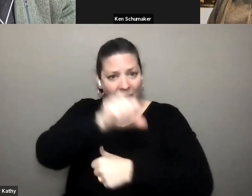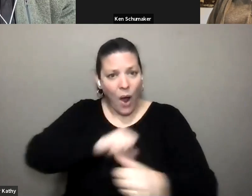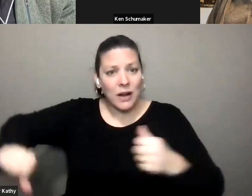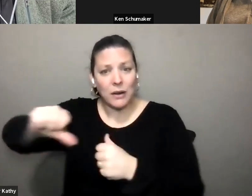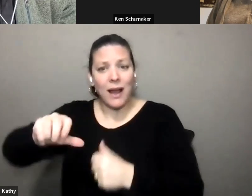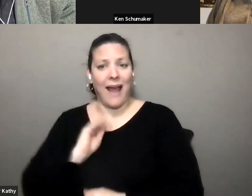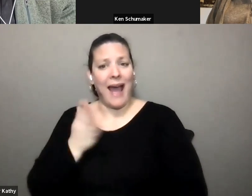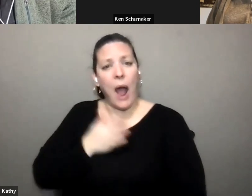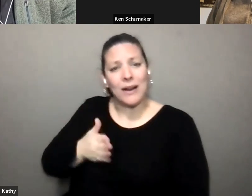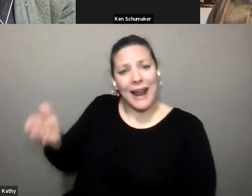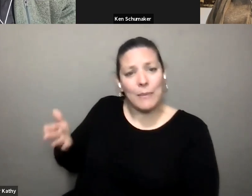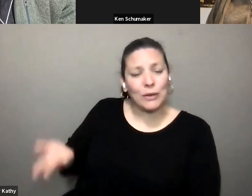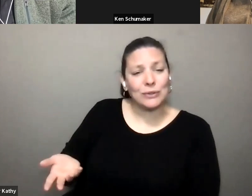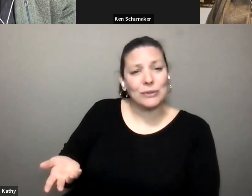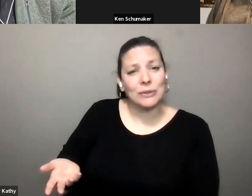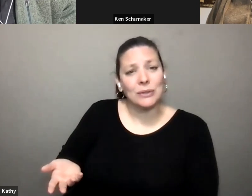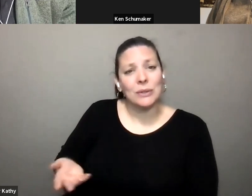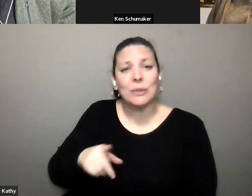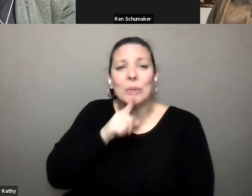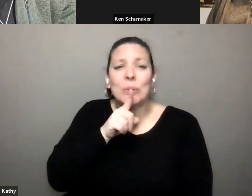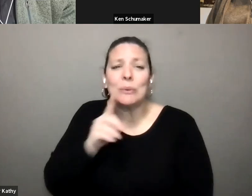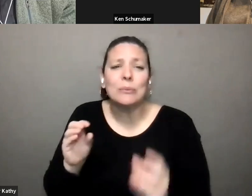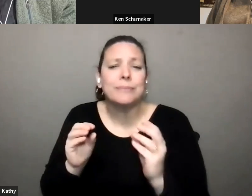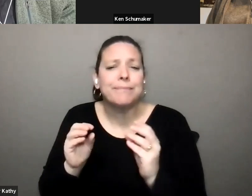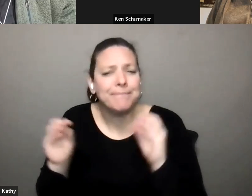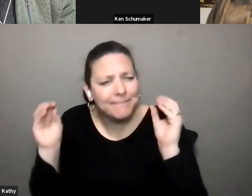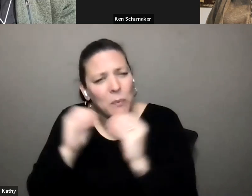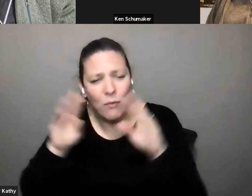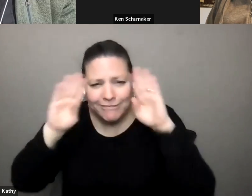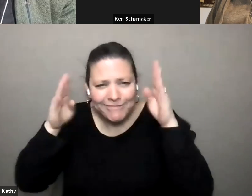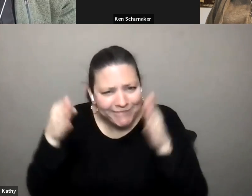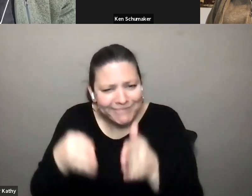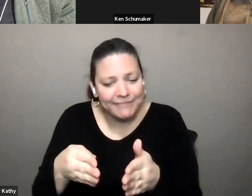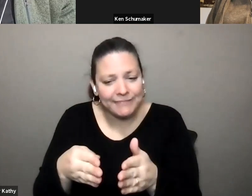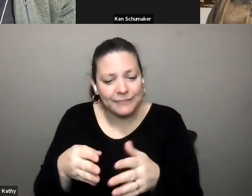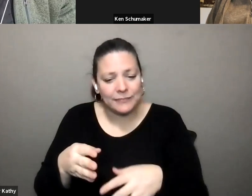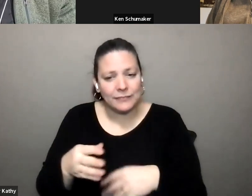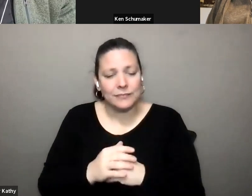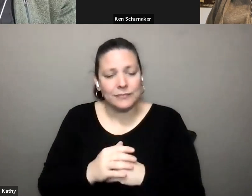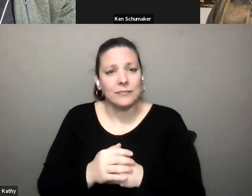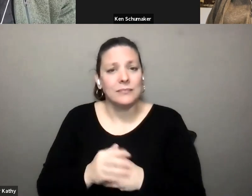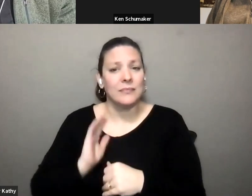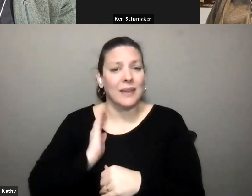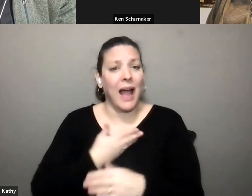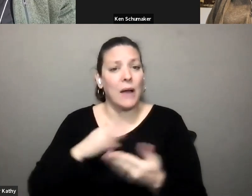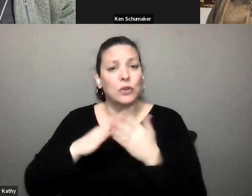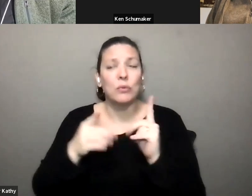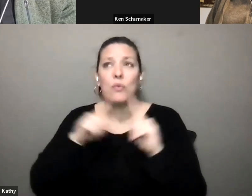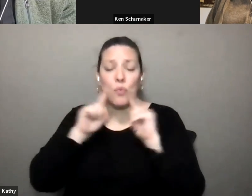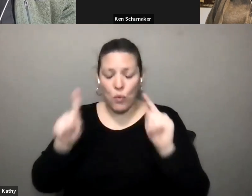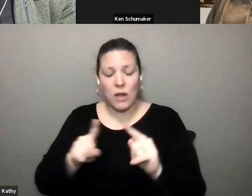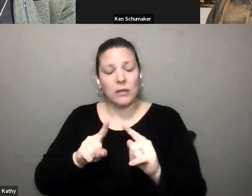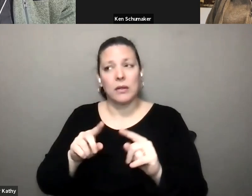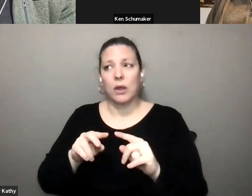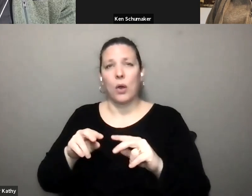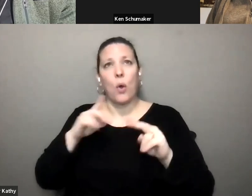but even even more specifically uh our community is gathered around the figure of jesus who reached